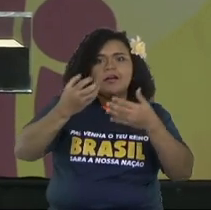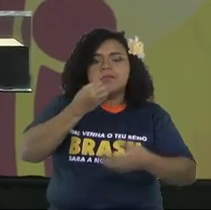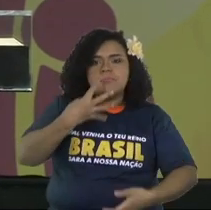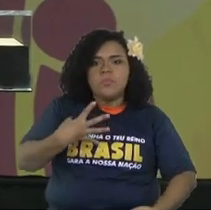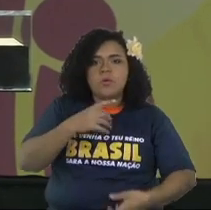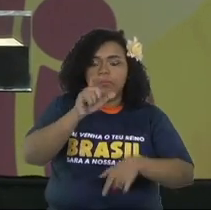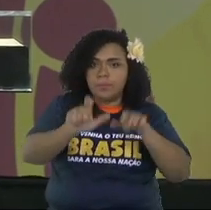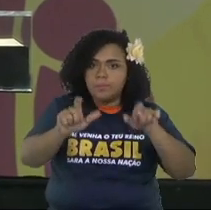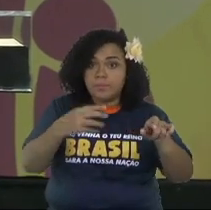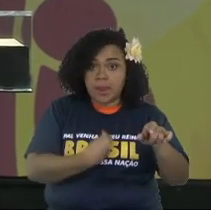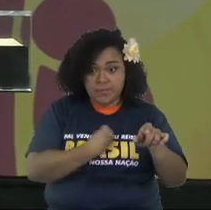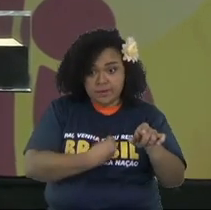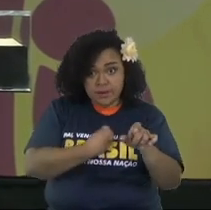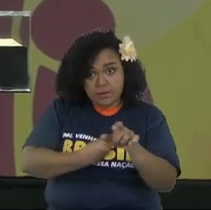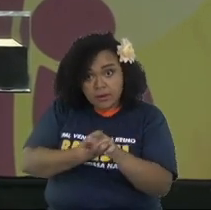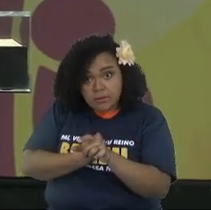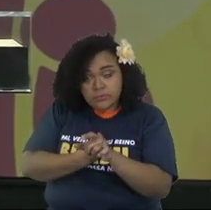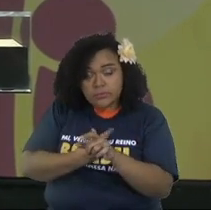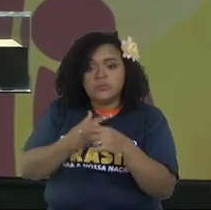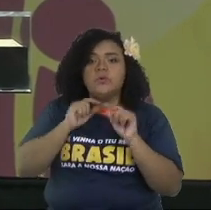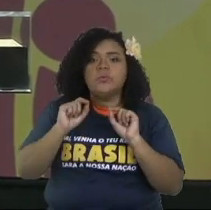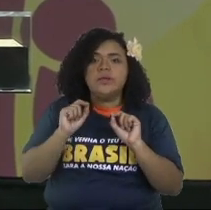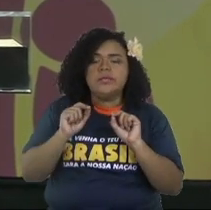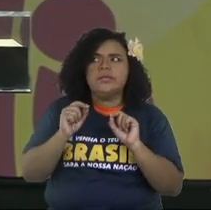these conditions that God